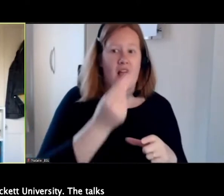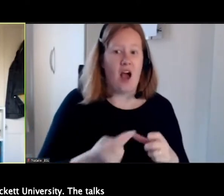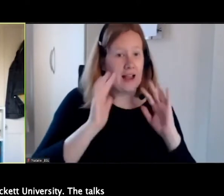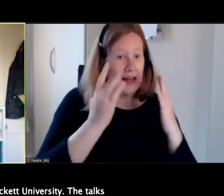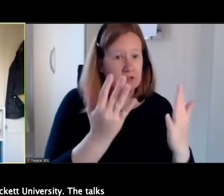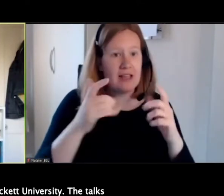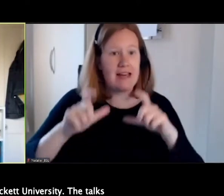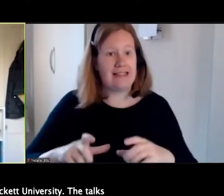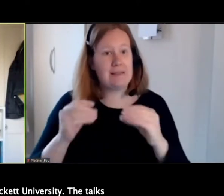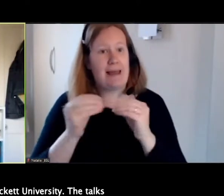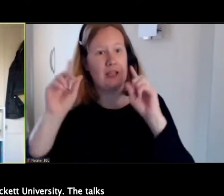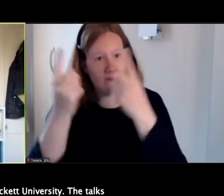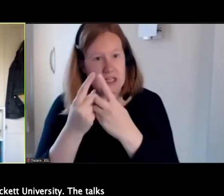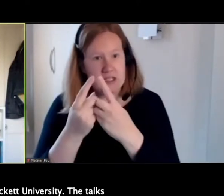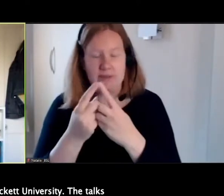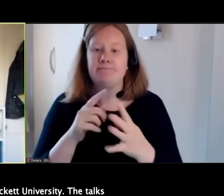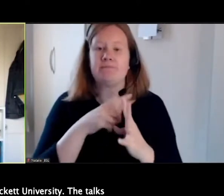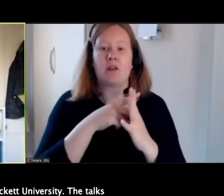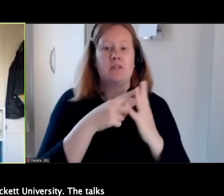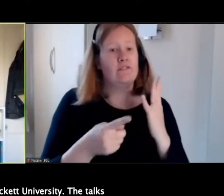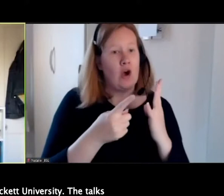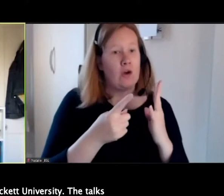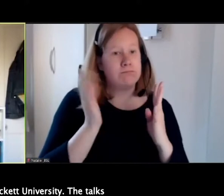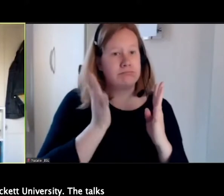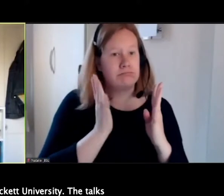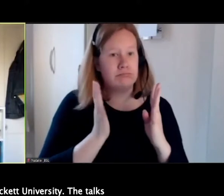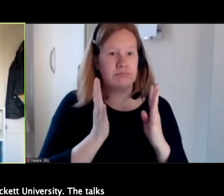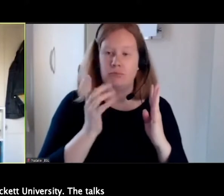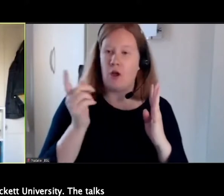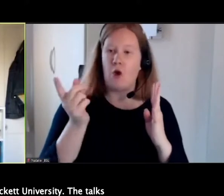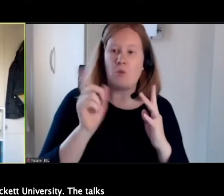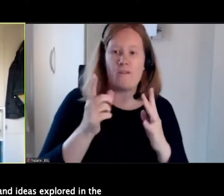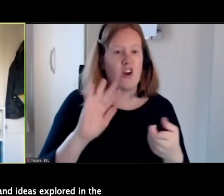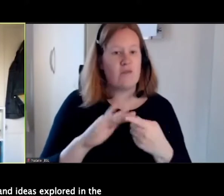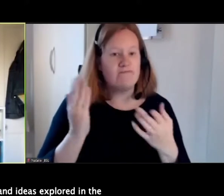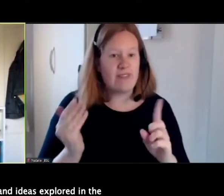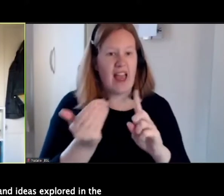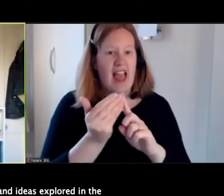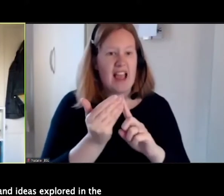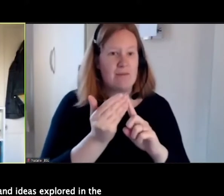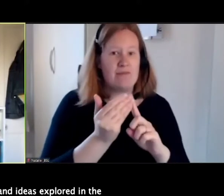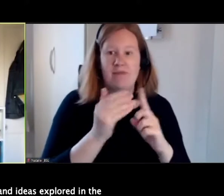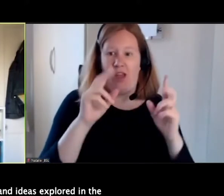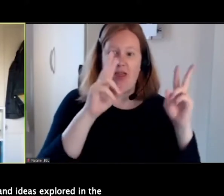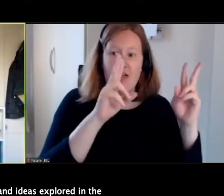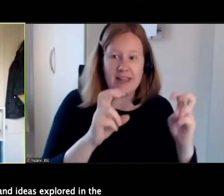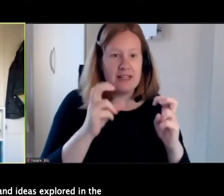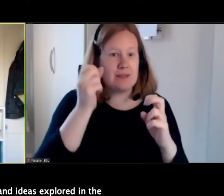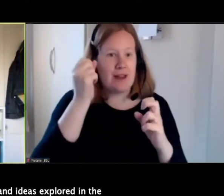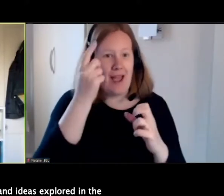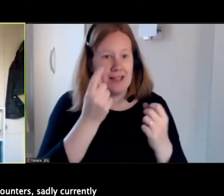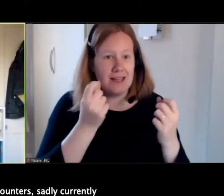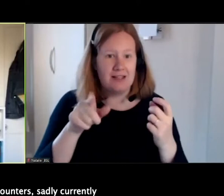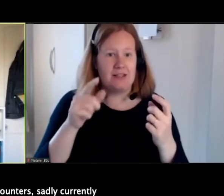The talks are all organised to expand and enrich the themes and ideas explored in the